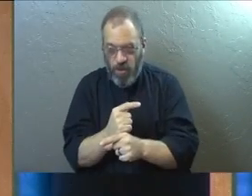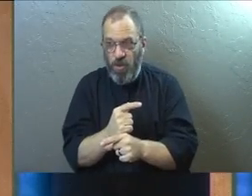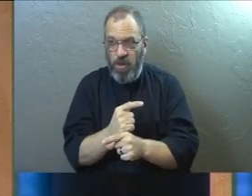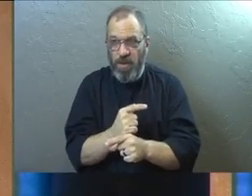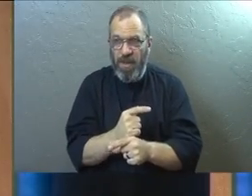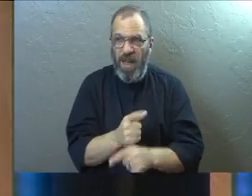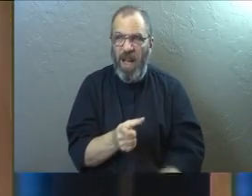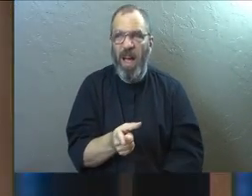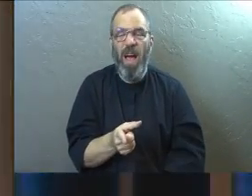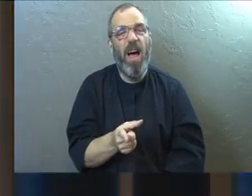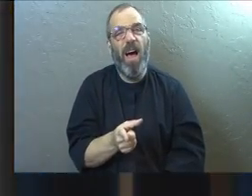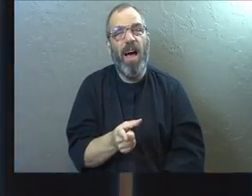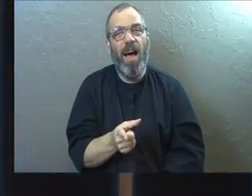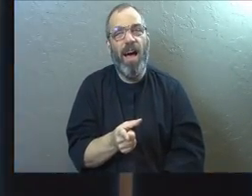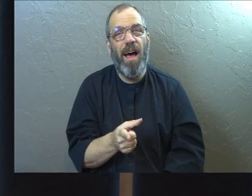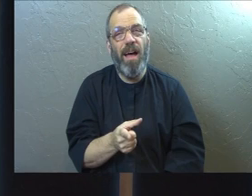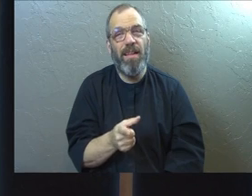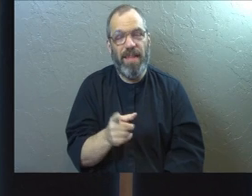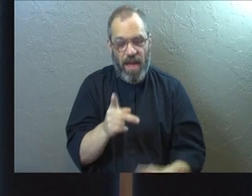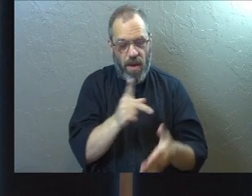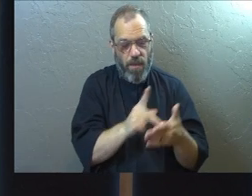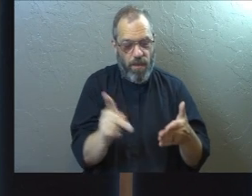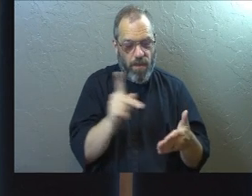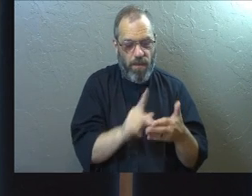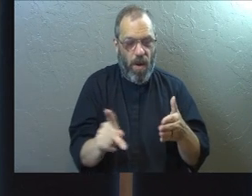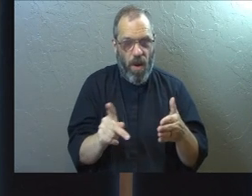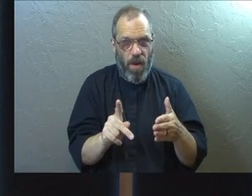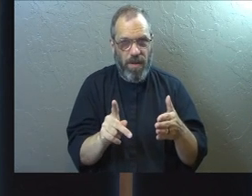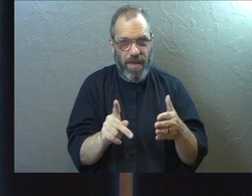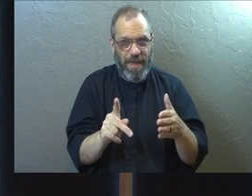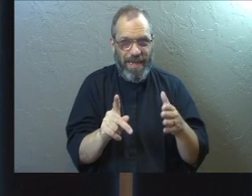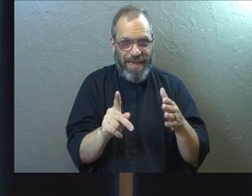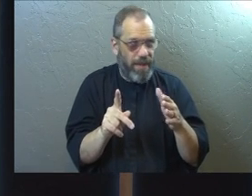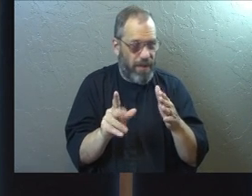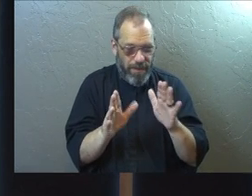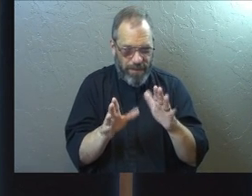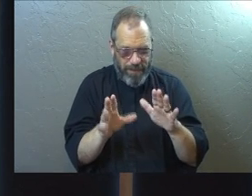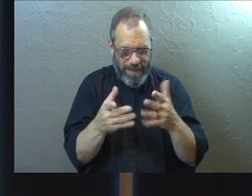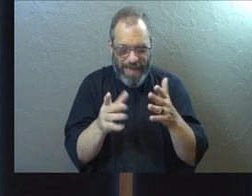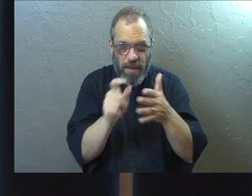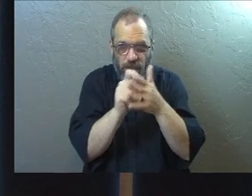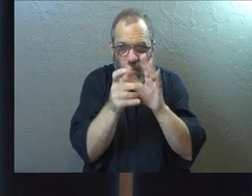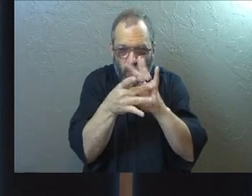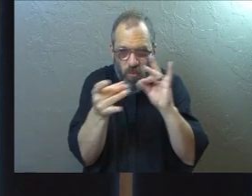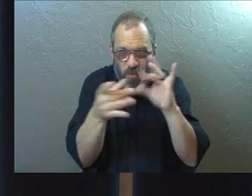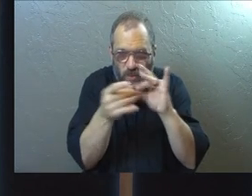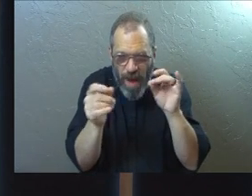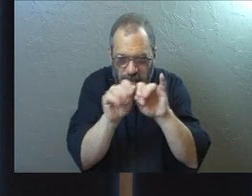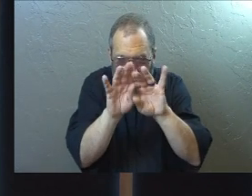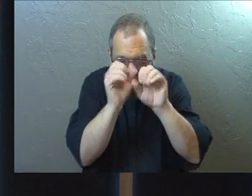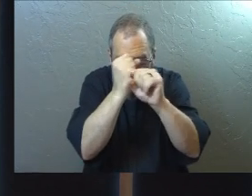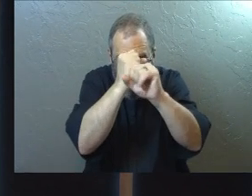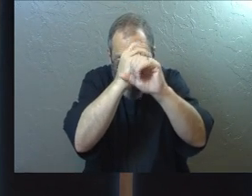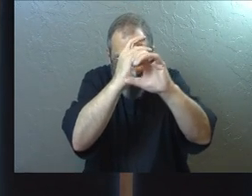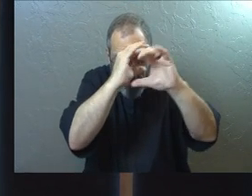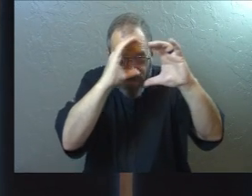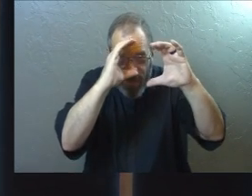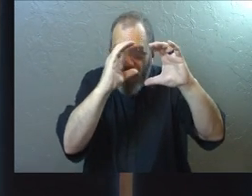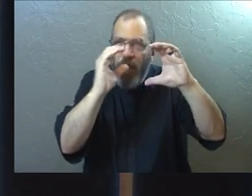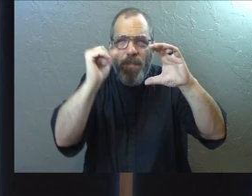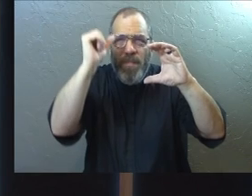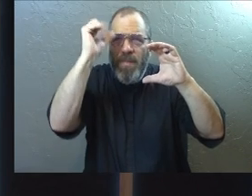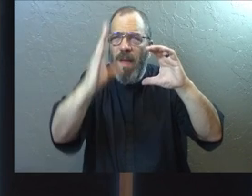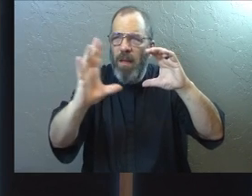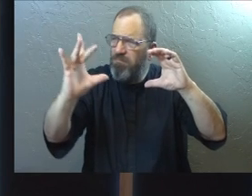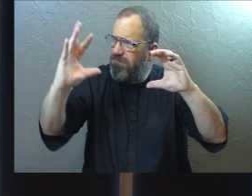Now this is a different spot where Paul kind of pulls back the veil and he helps you understand exactly how this happened. He says, listen, God